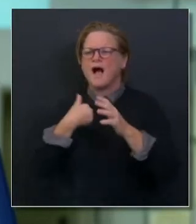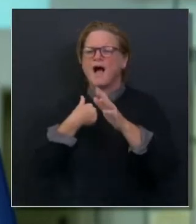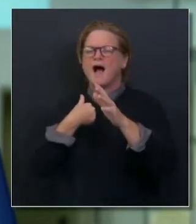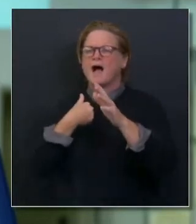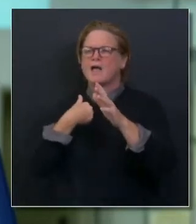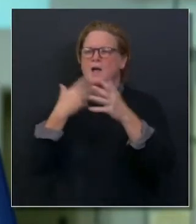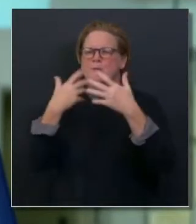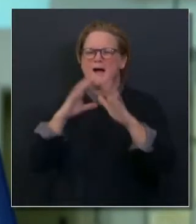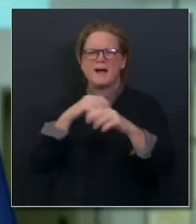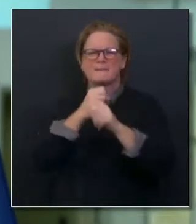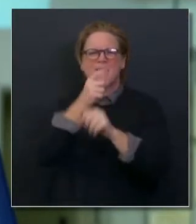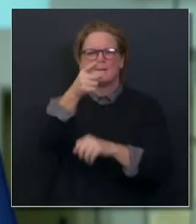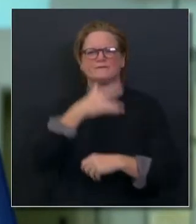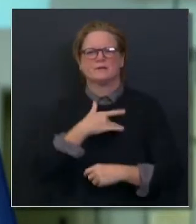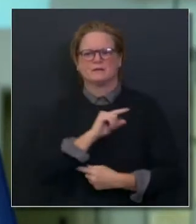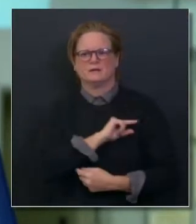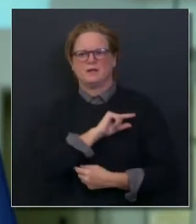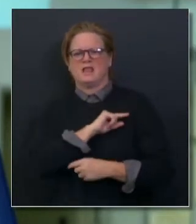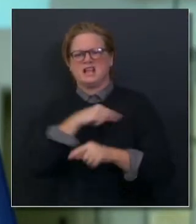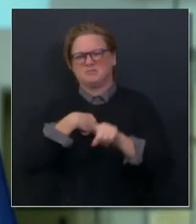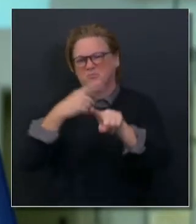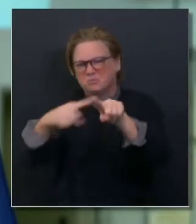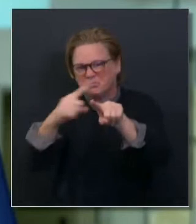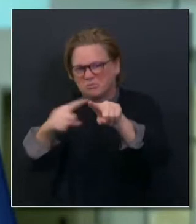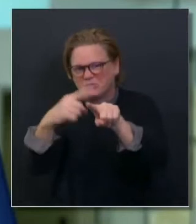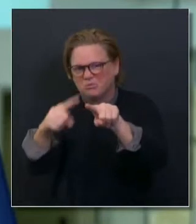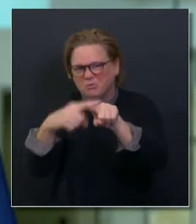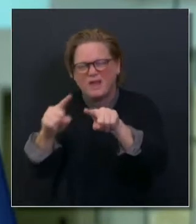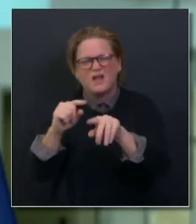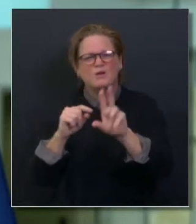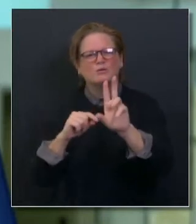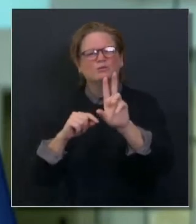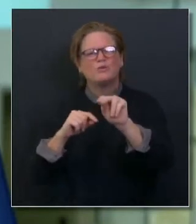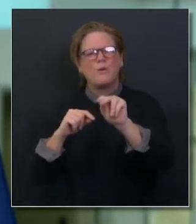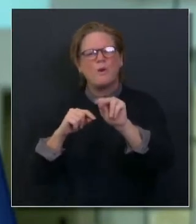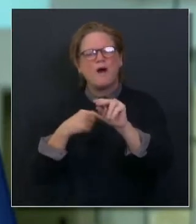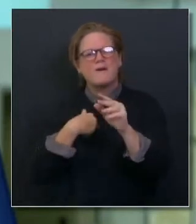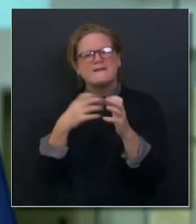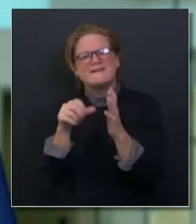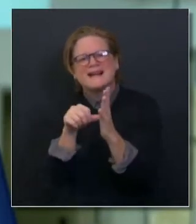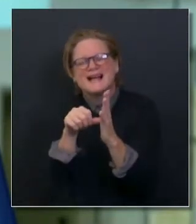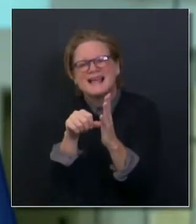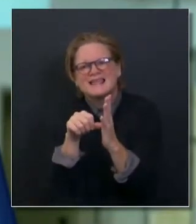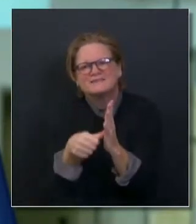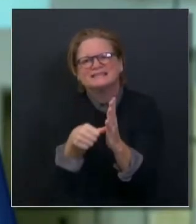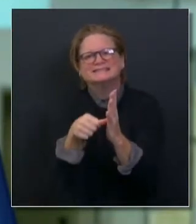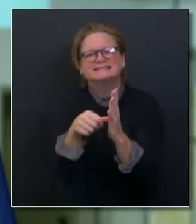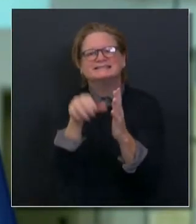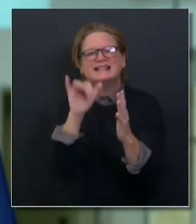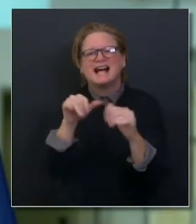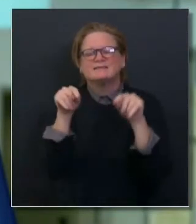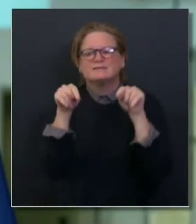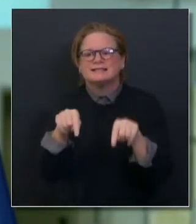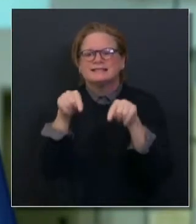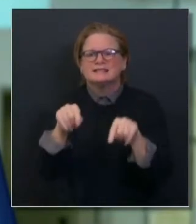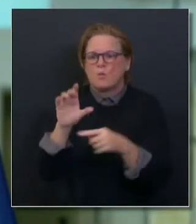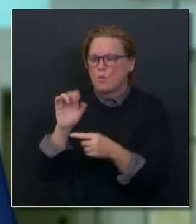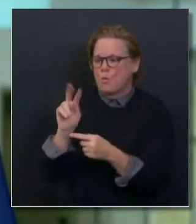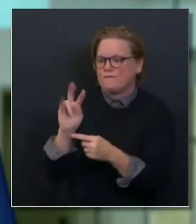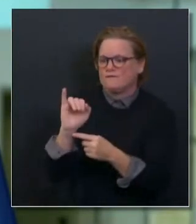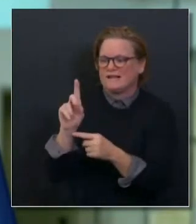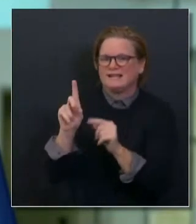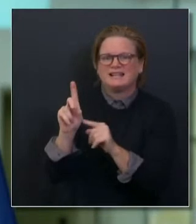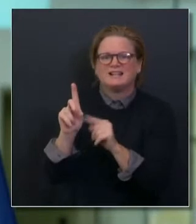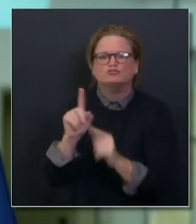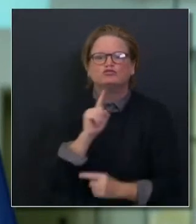guilty, not to shame anybody, but to impress upon folks where we are in the midst of